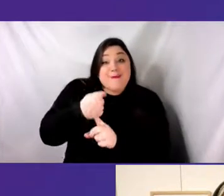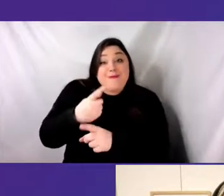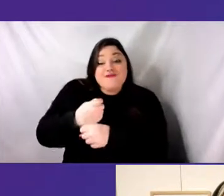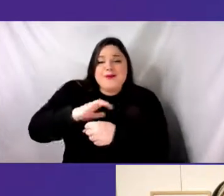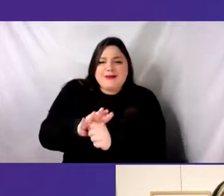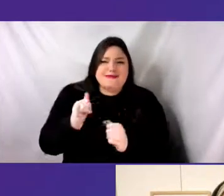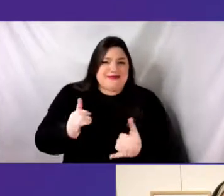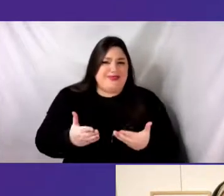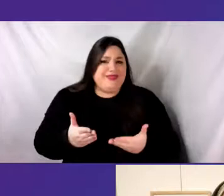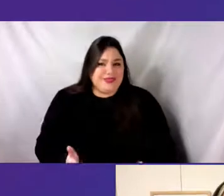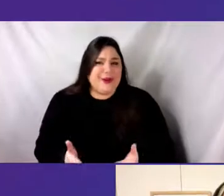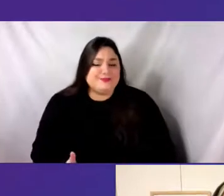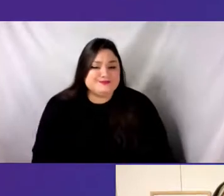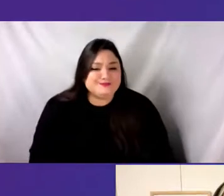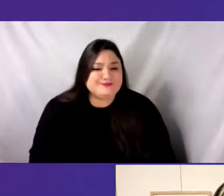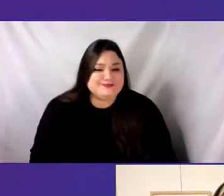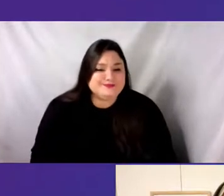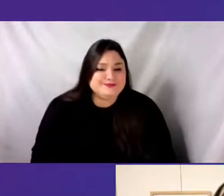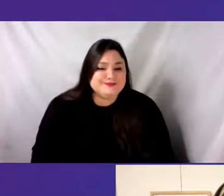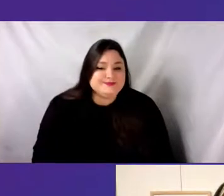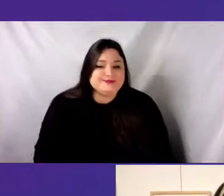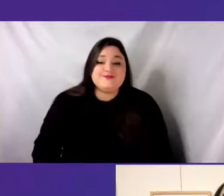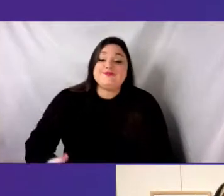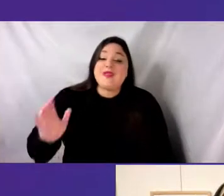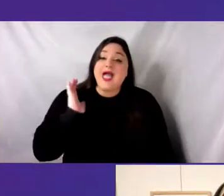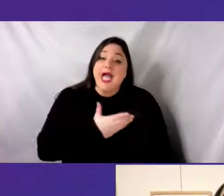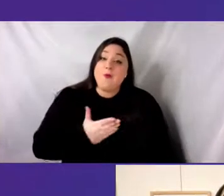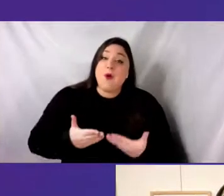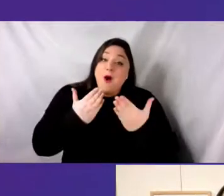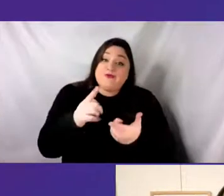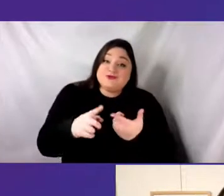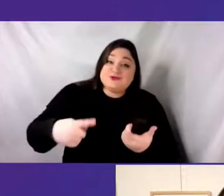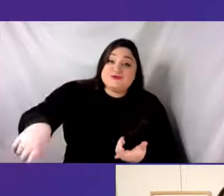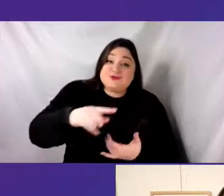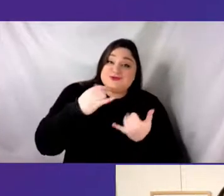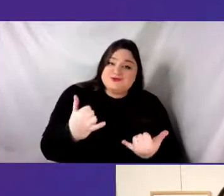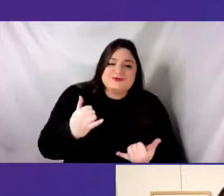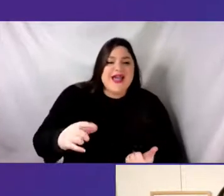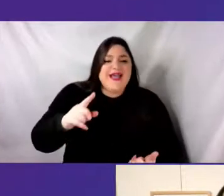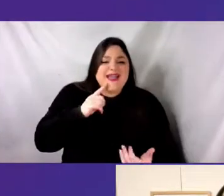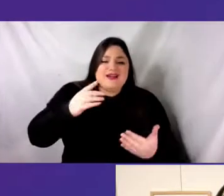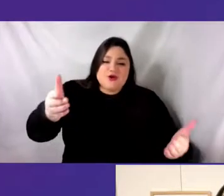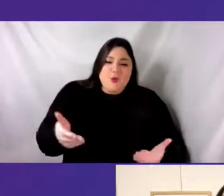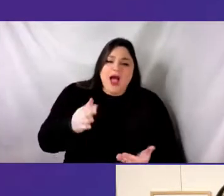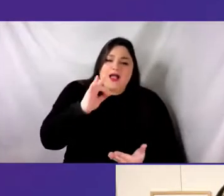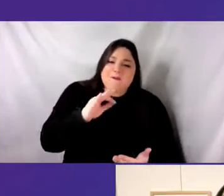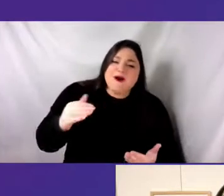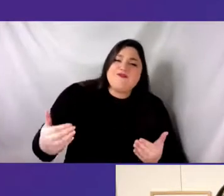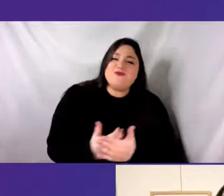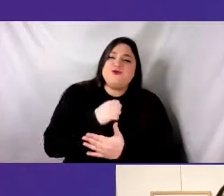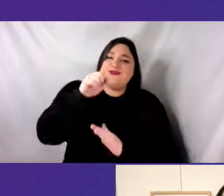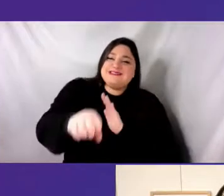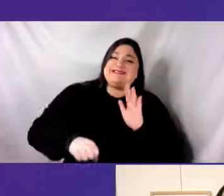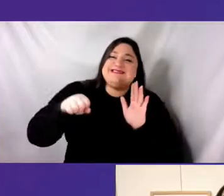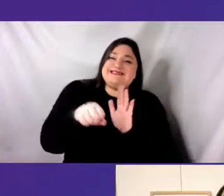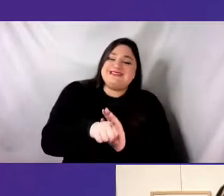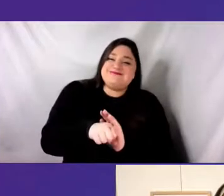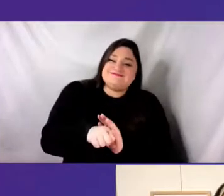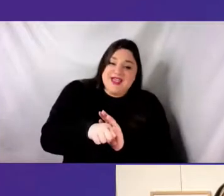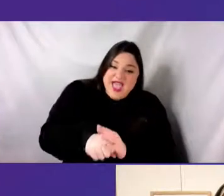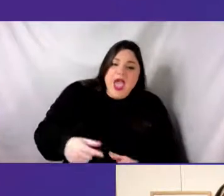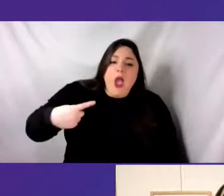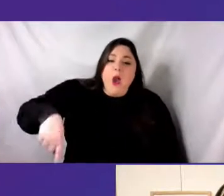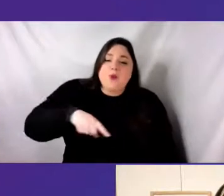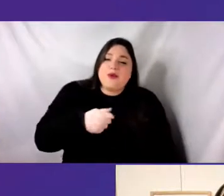With our offering to you today, we welcome the arrival of a new season, and we roll up our sleeves as we iterate and adapt